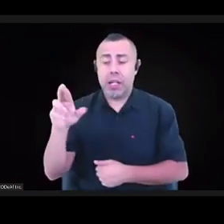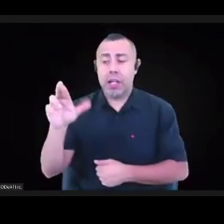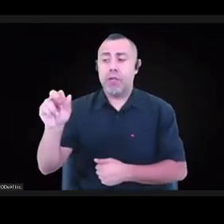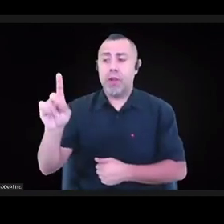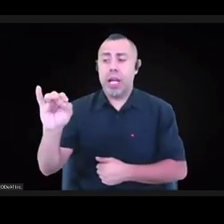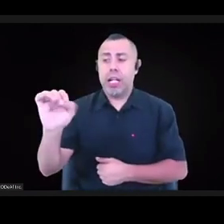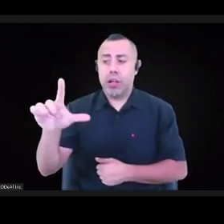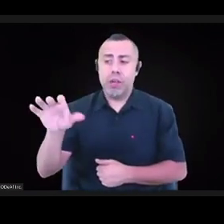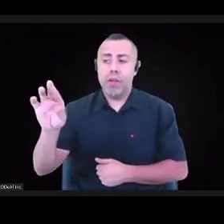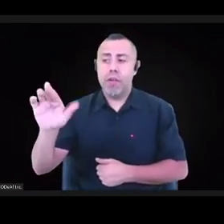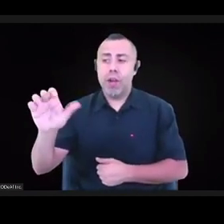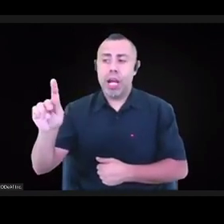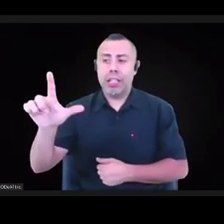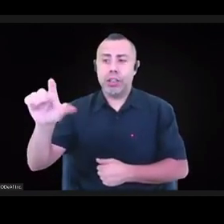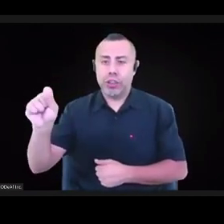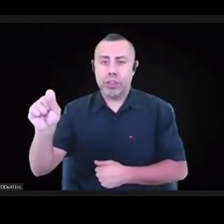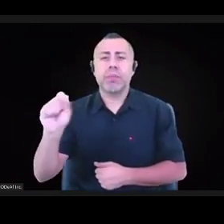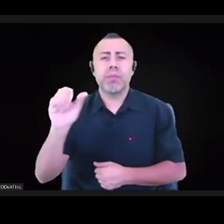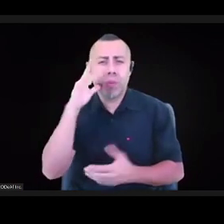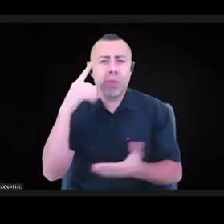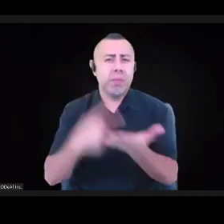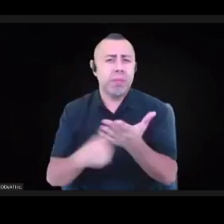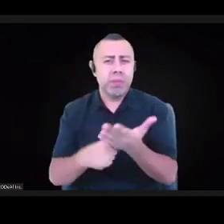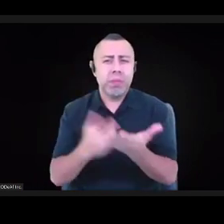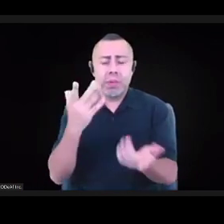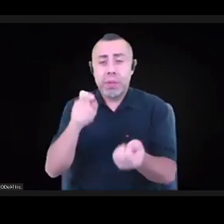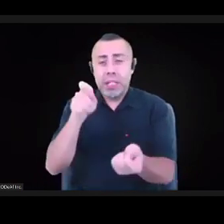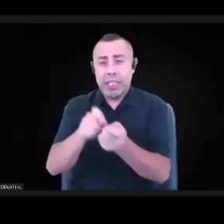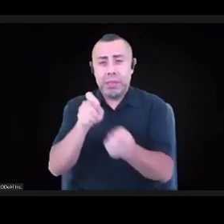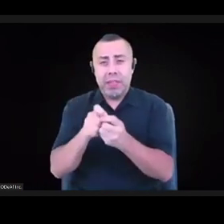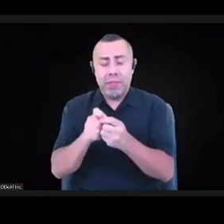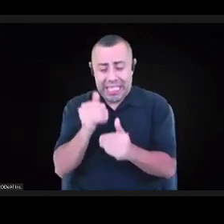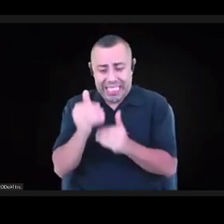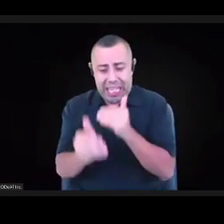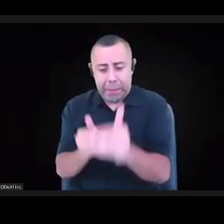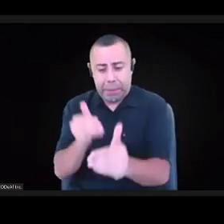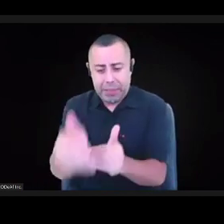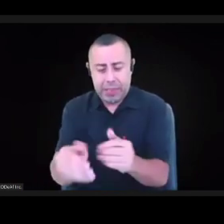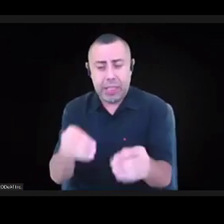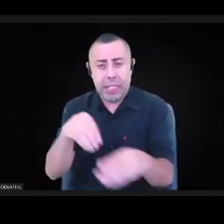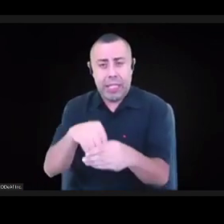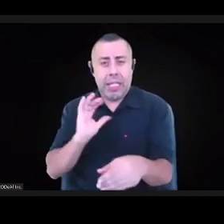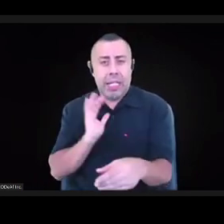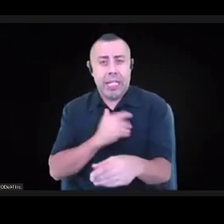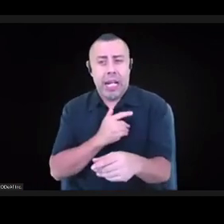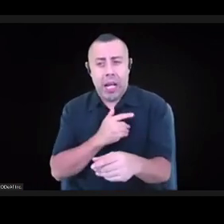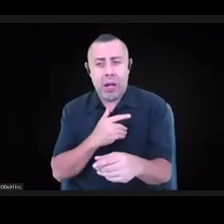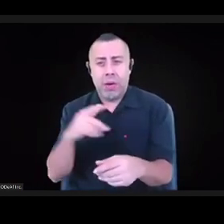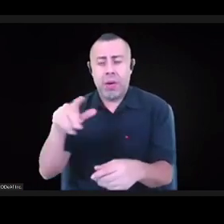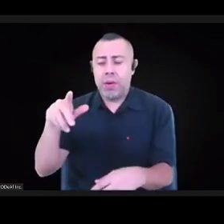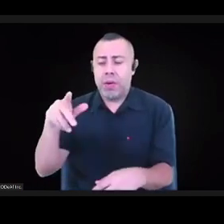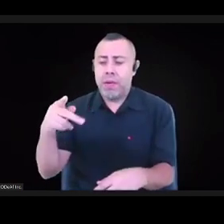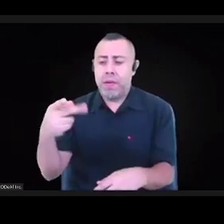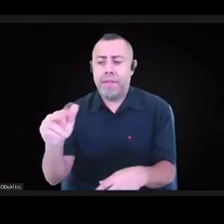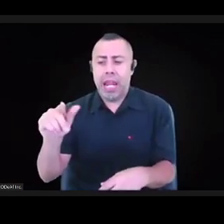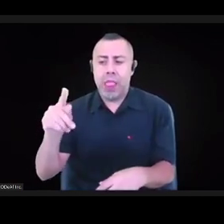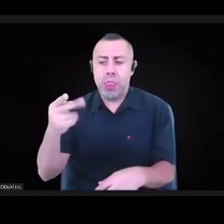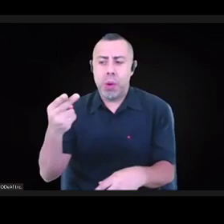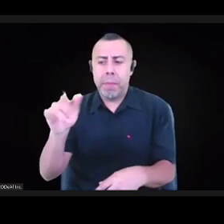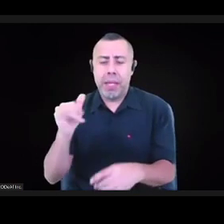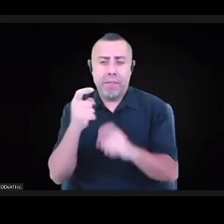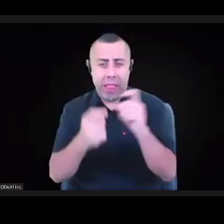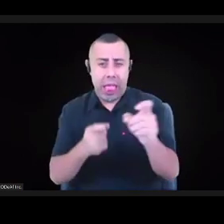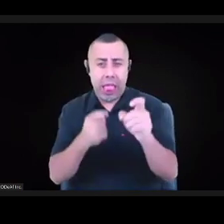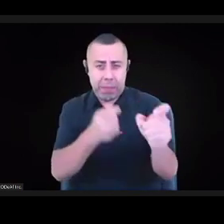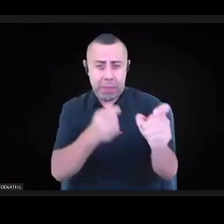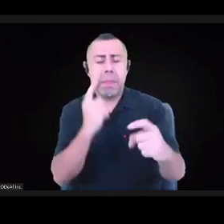what might be the specific steps in arts and cultural philanthropy, and how do we look at the way that art plays a particular role